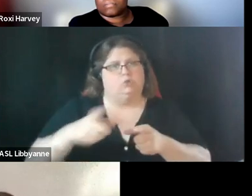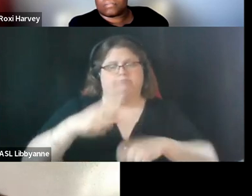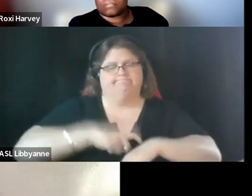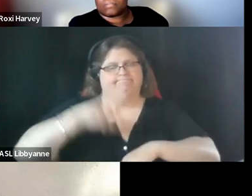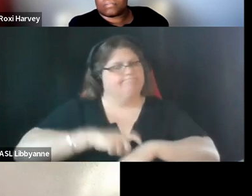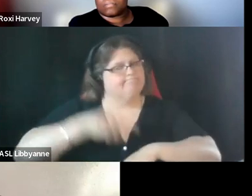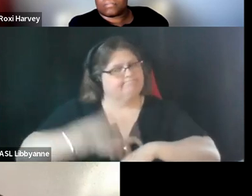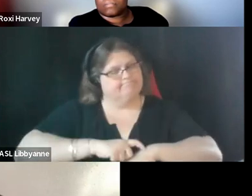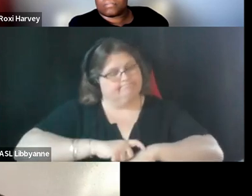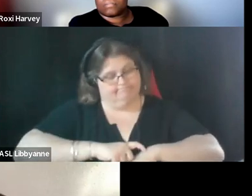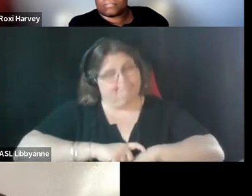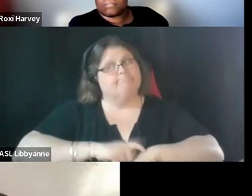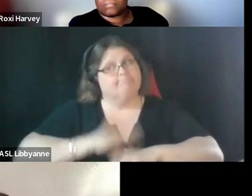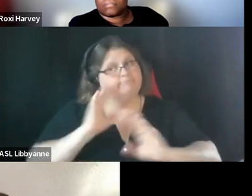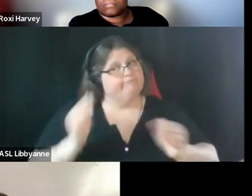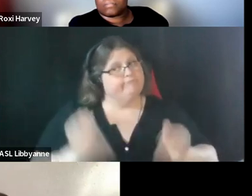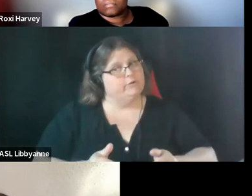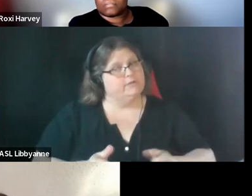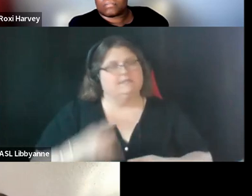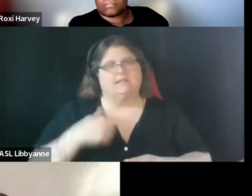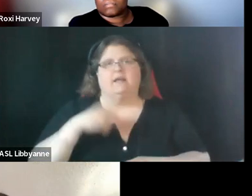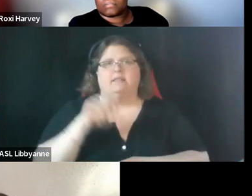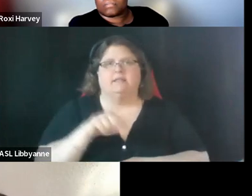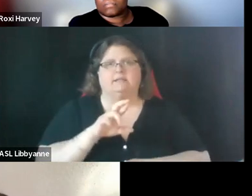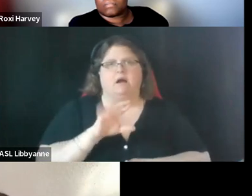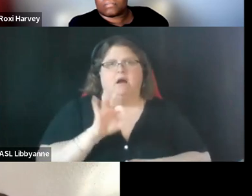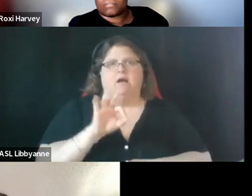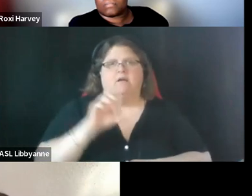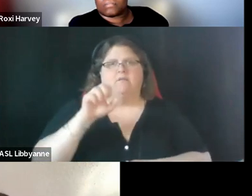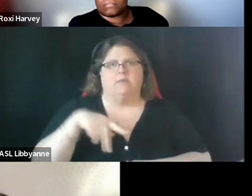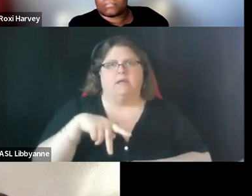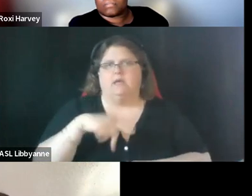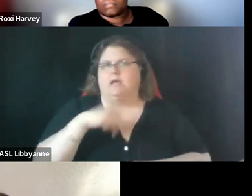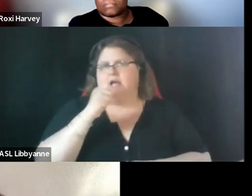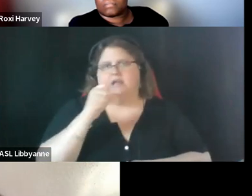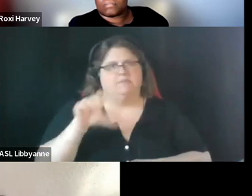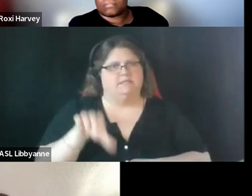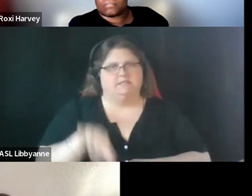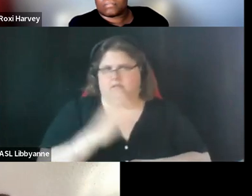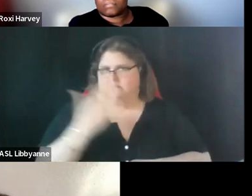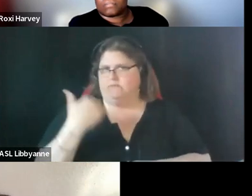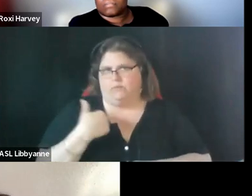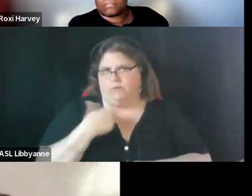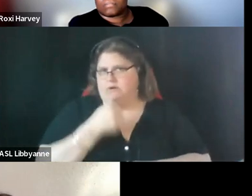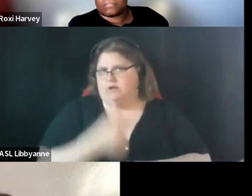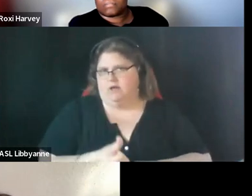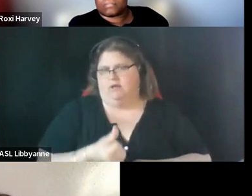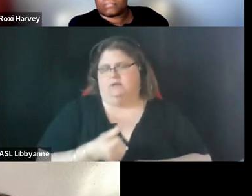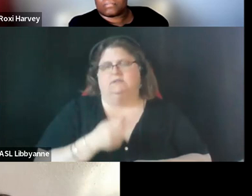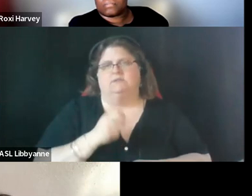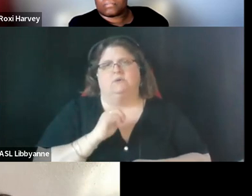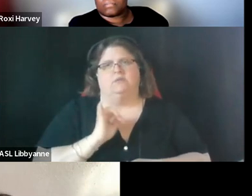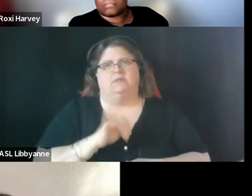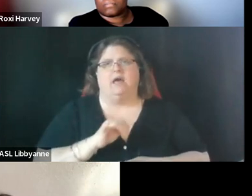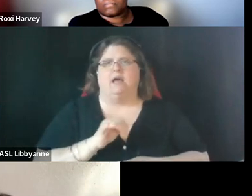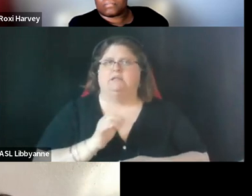and very focused on this was an rfp which had not been done previously in this process so that is a actually a very